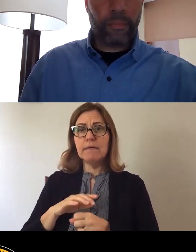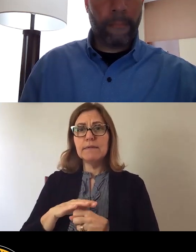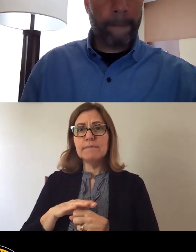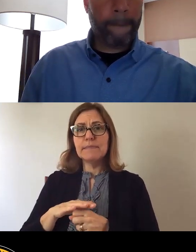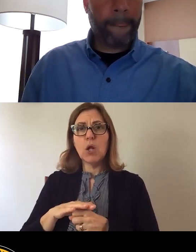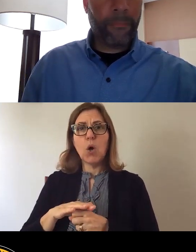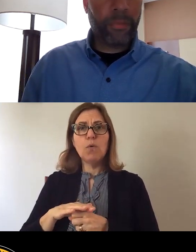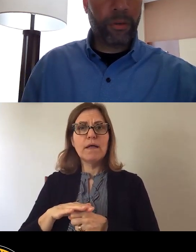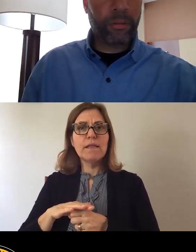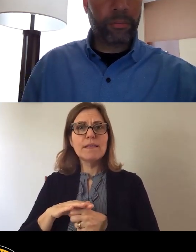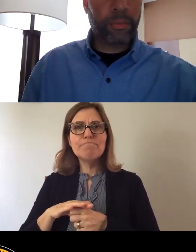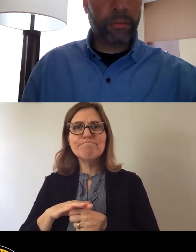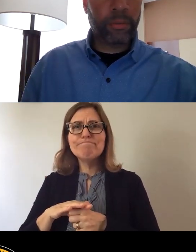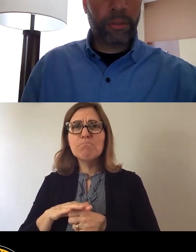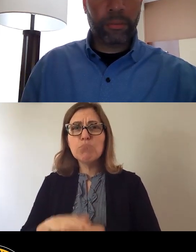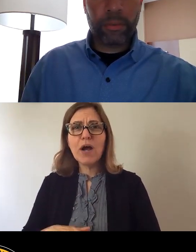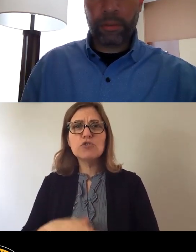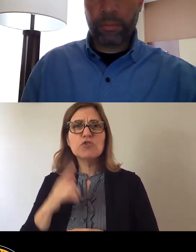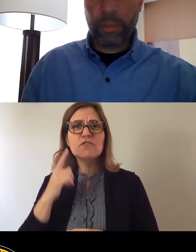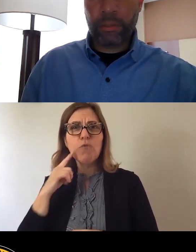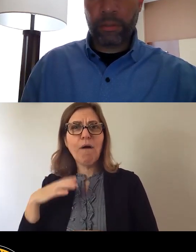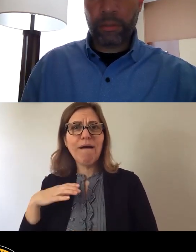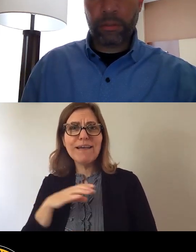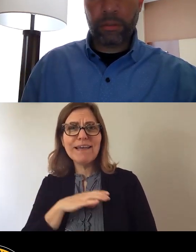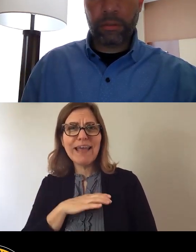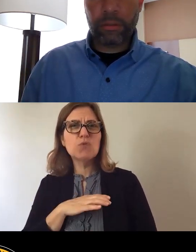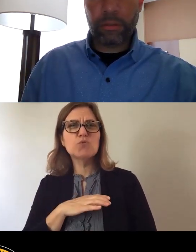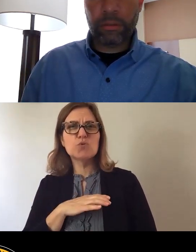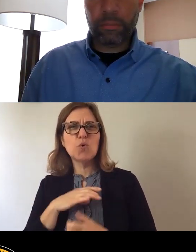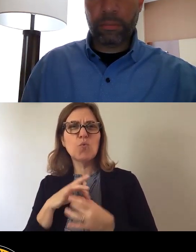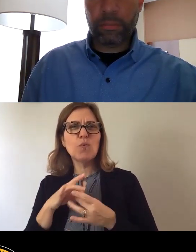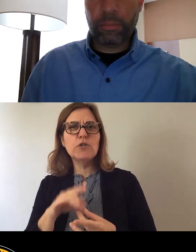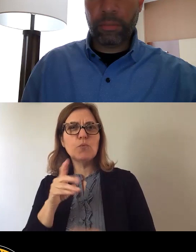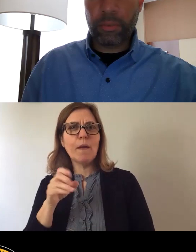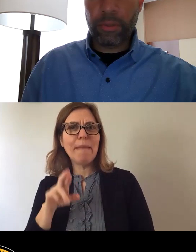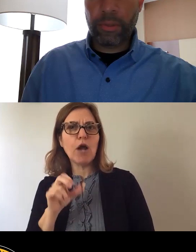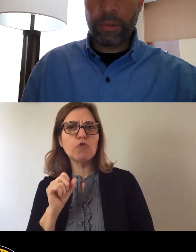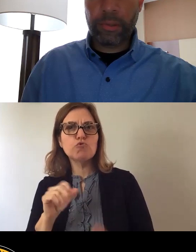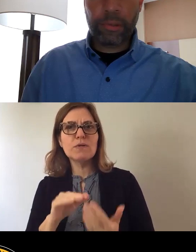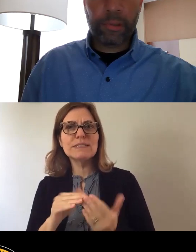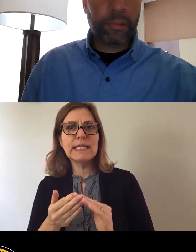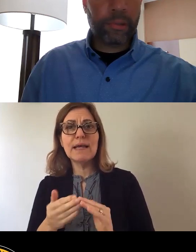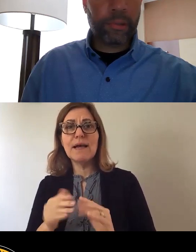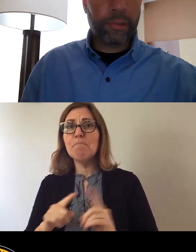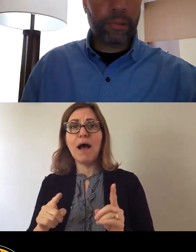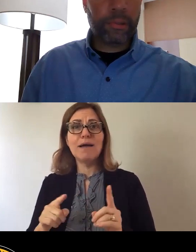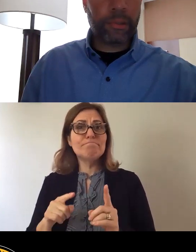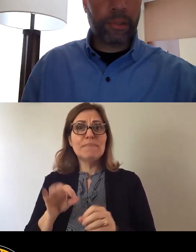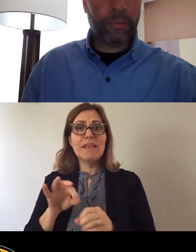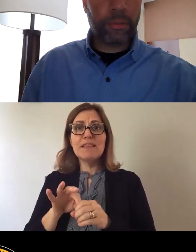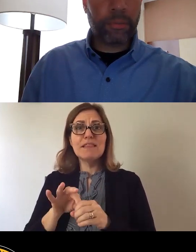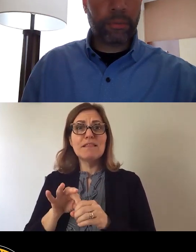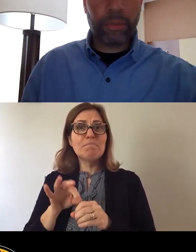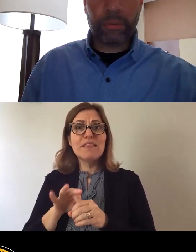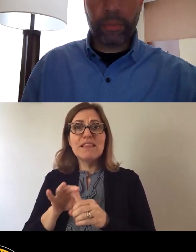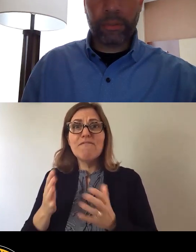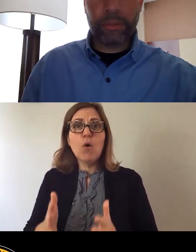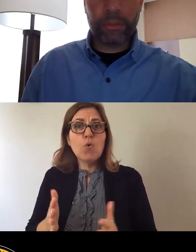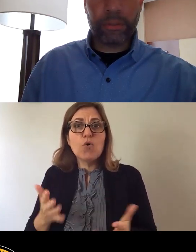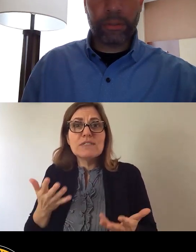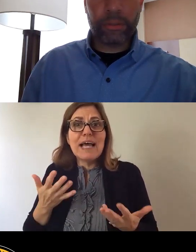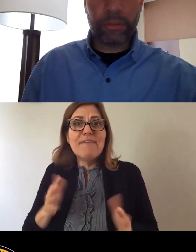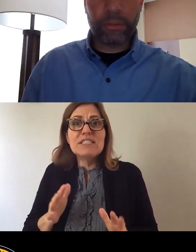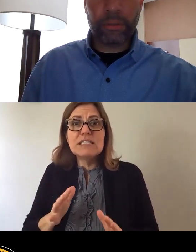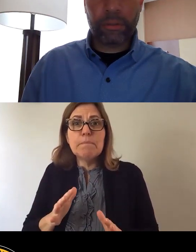city, but Mayor Peduto was defeated. The voters said they do not want his vision for the future. And